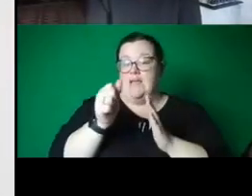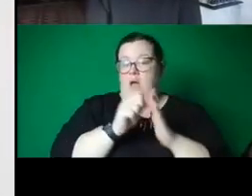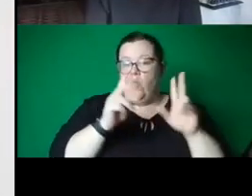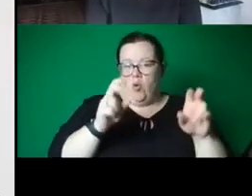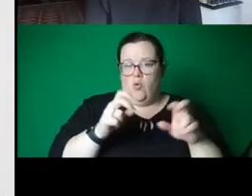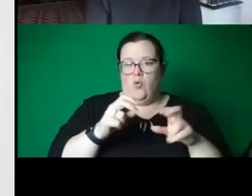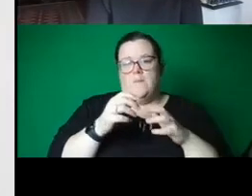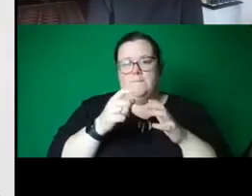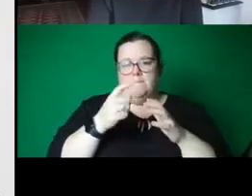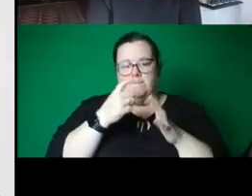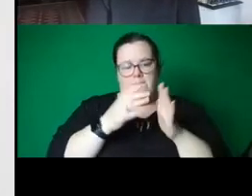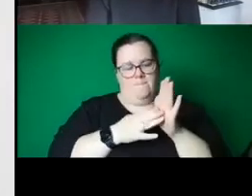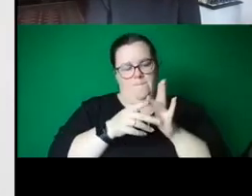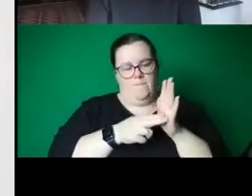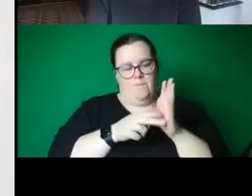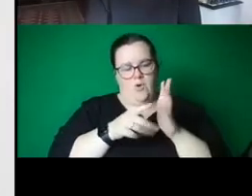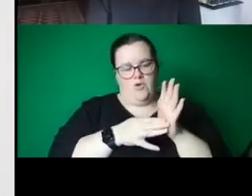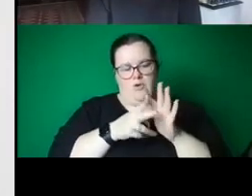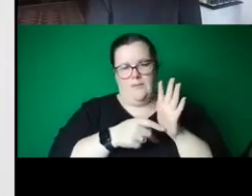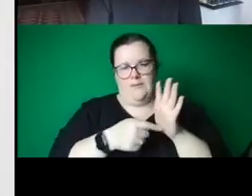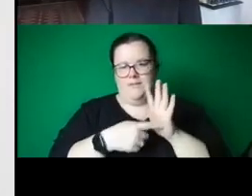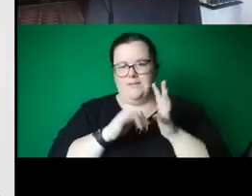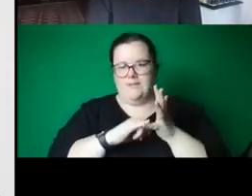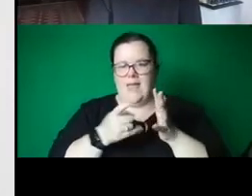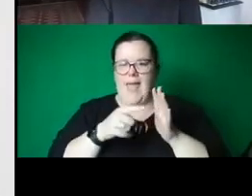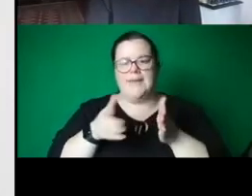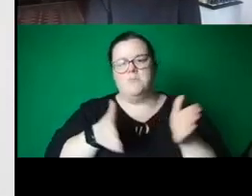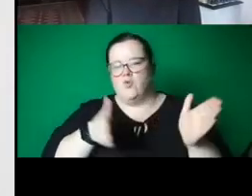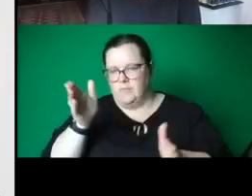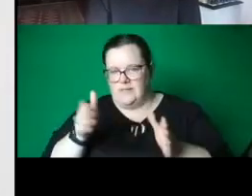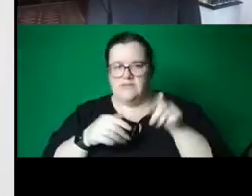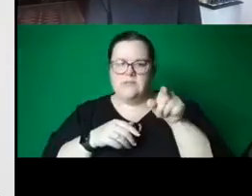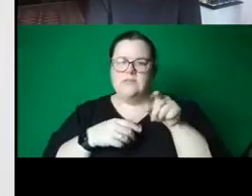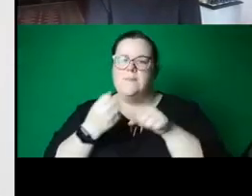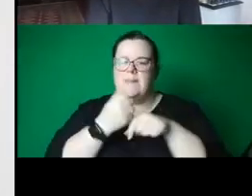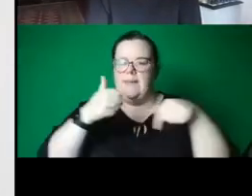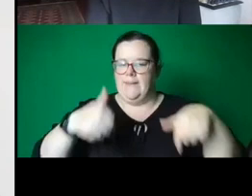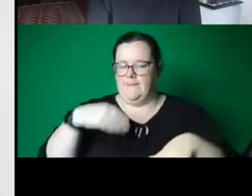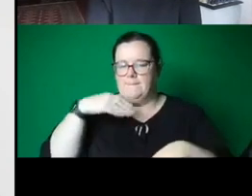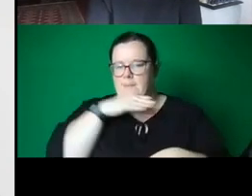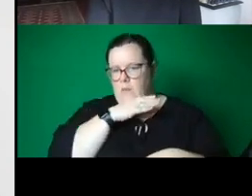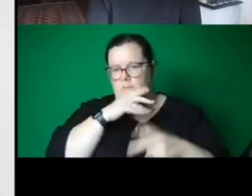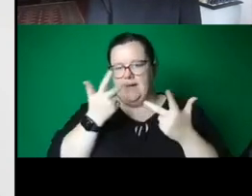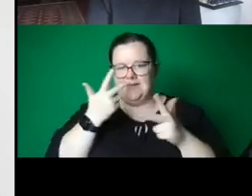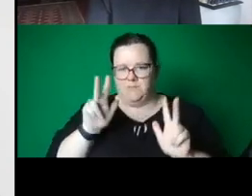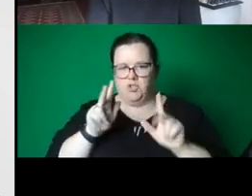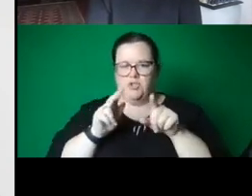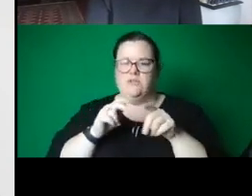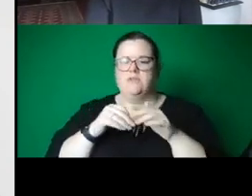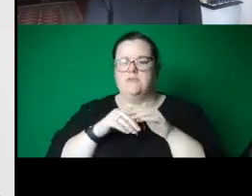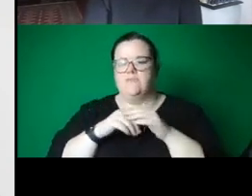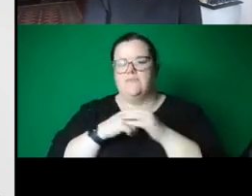for the March's Prize exhibition, creating replicas of Melbourne's colonial monuments in the adjoining Queen Victoria Gardens.